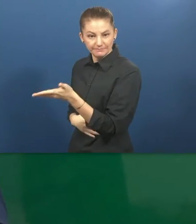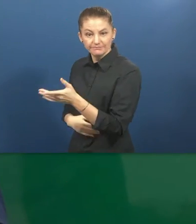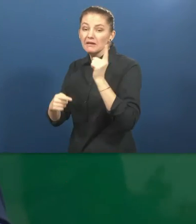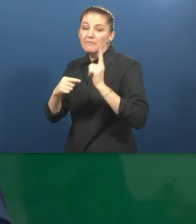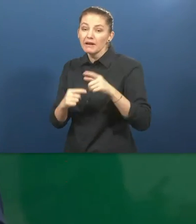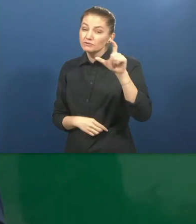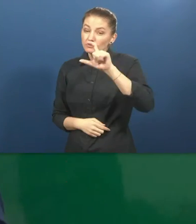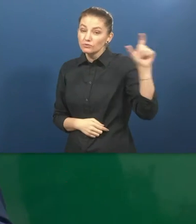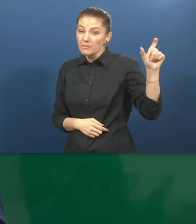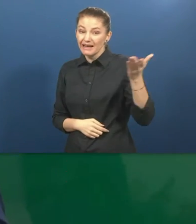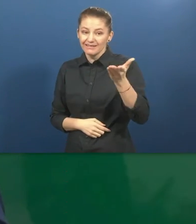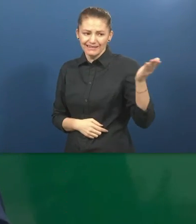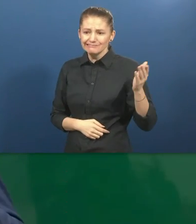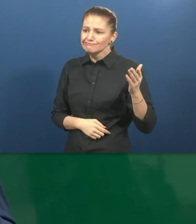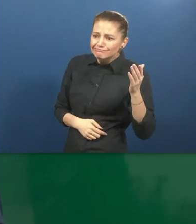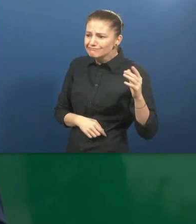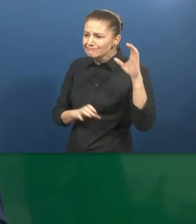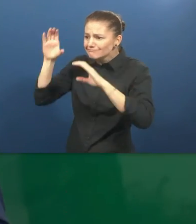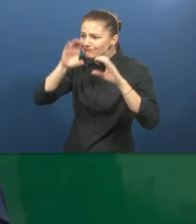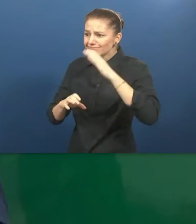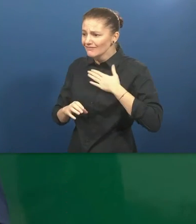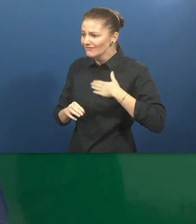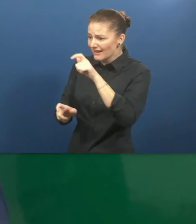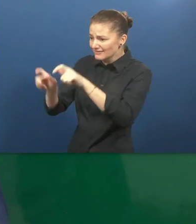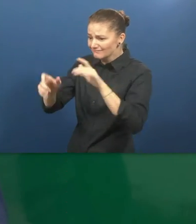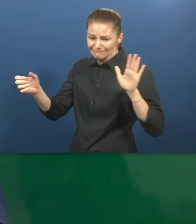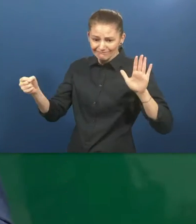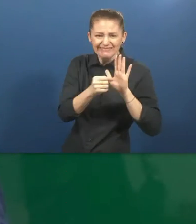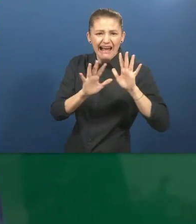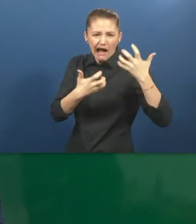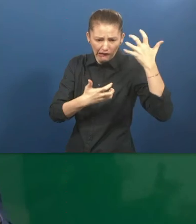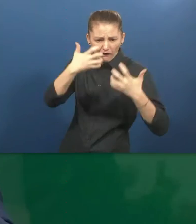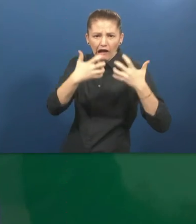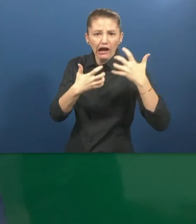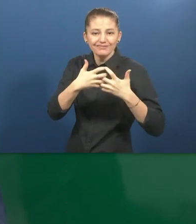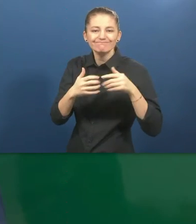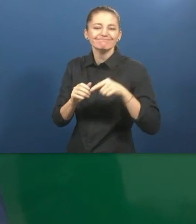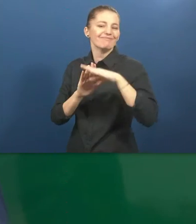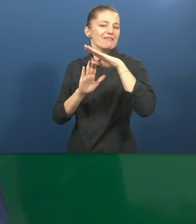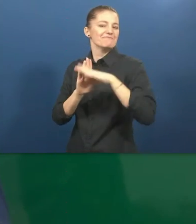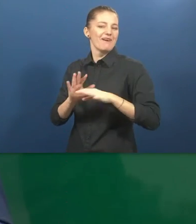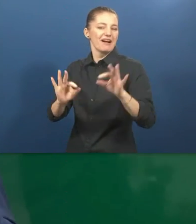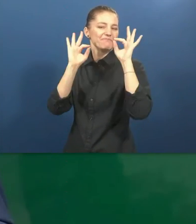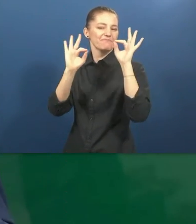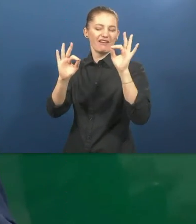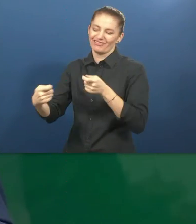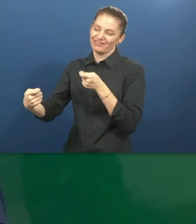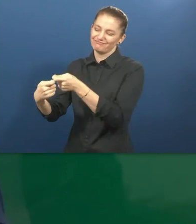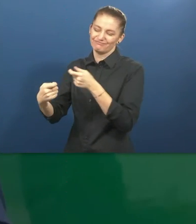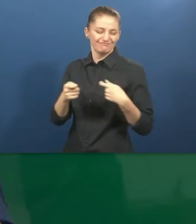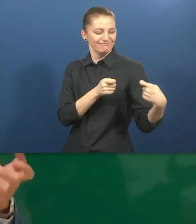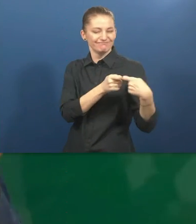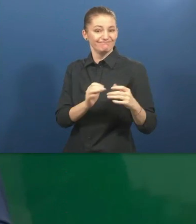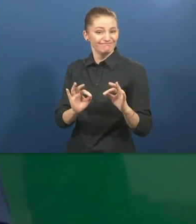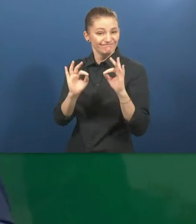high. Second, companies are desperately seeking for future talents but struggle with the issue of disability. The well-designed